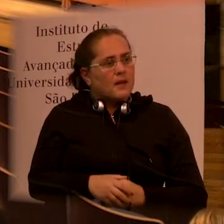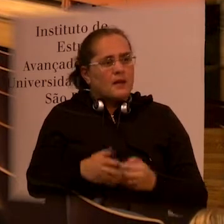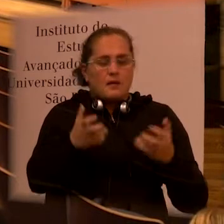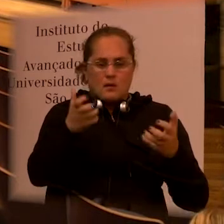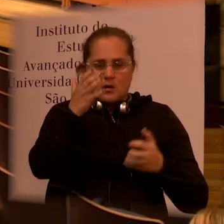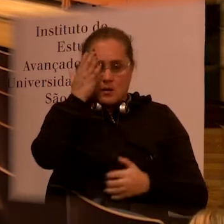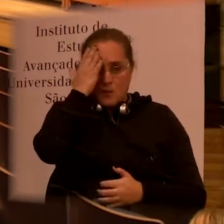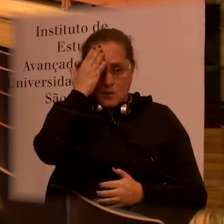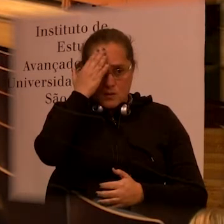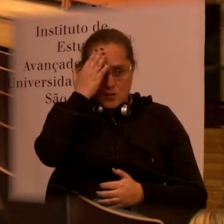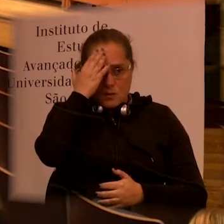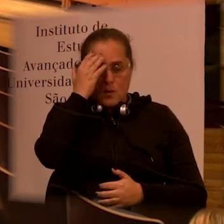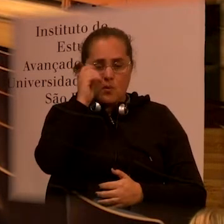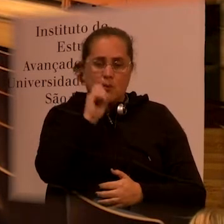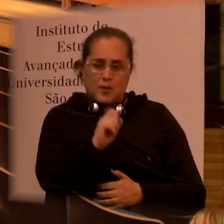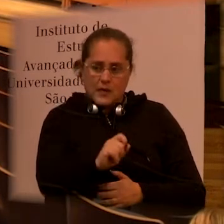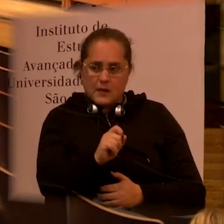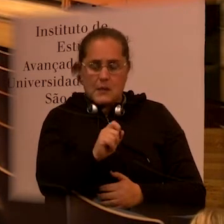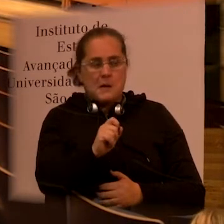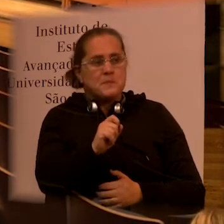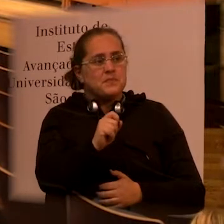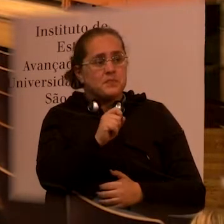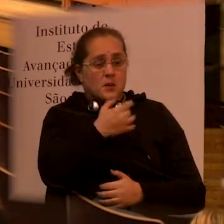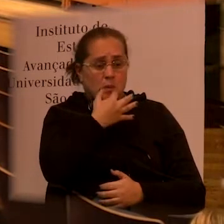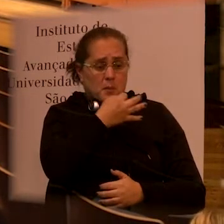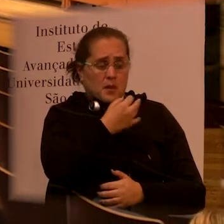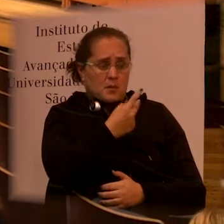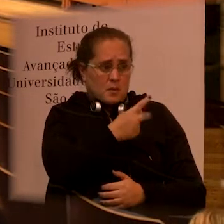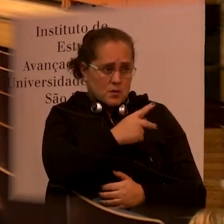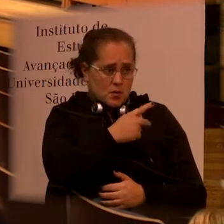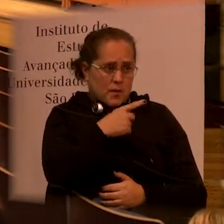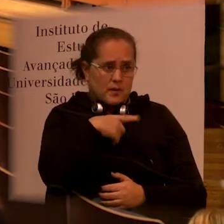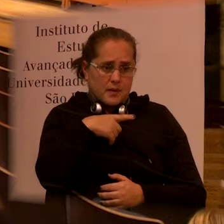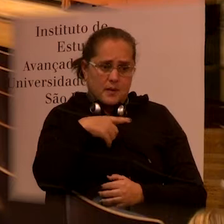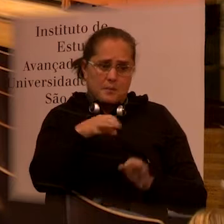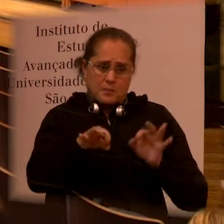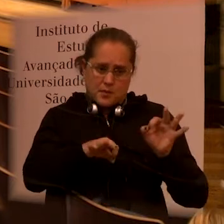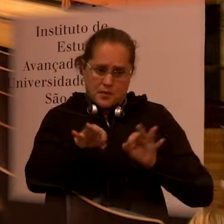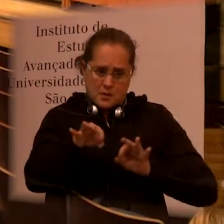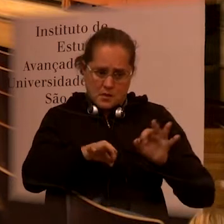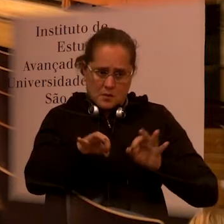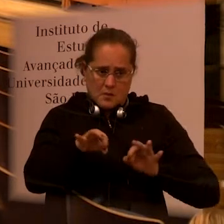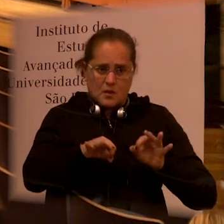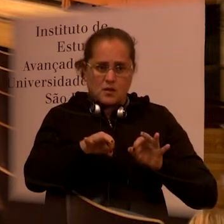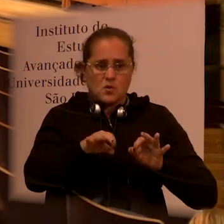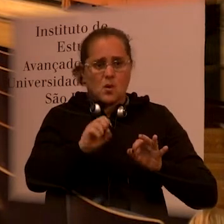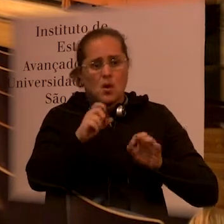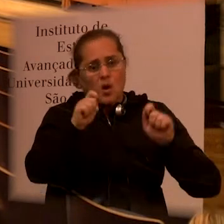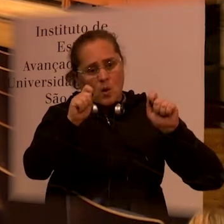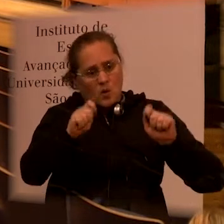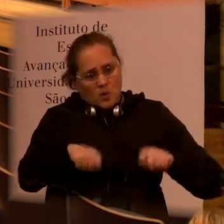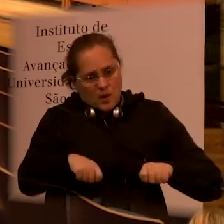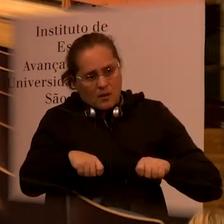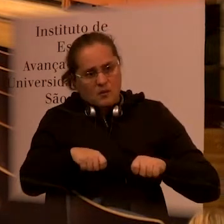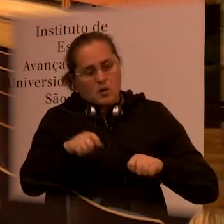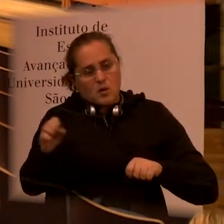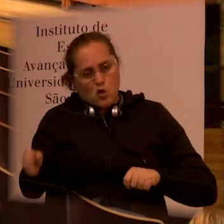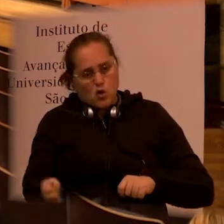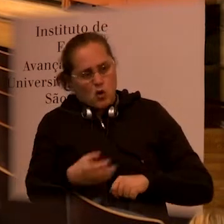like to know if from this perspective, is there any kind of planning that could extend, would go